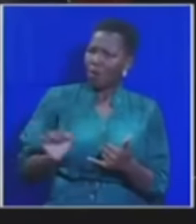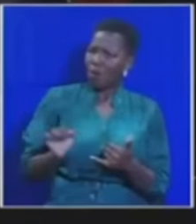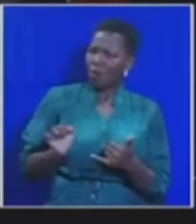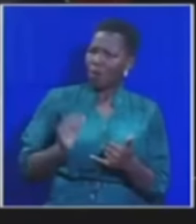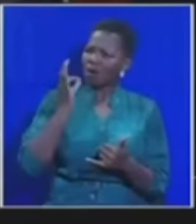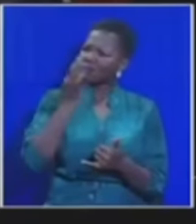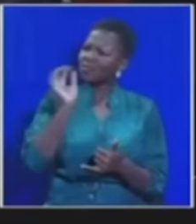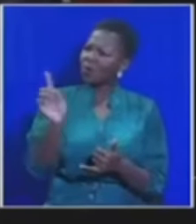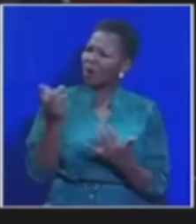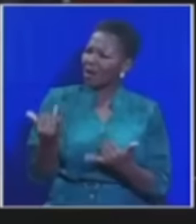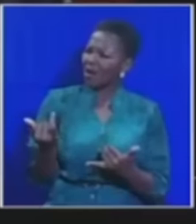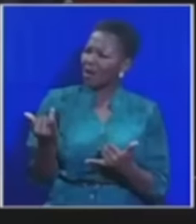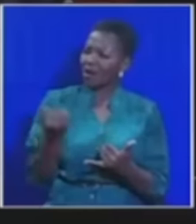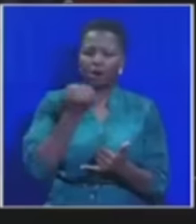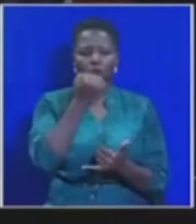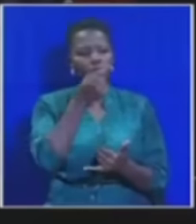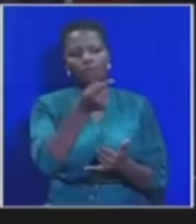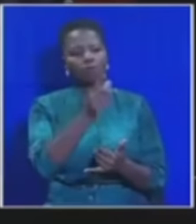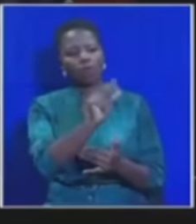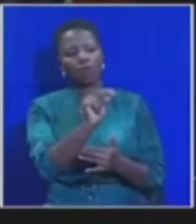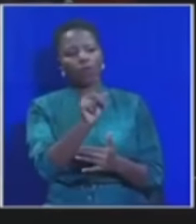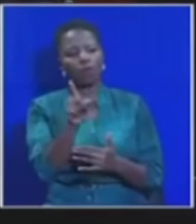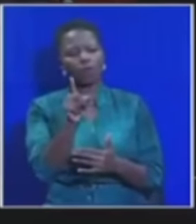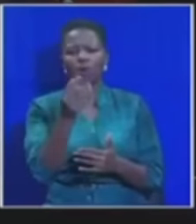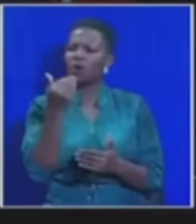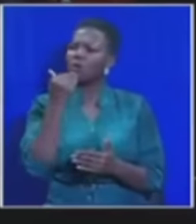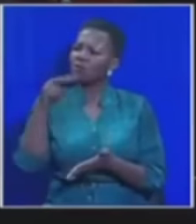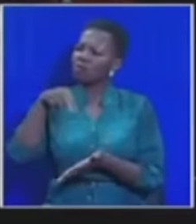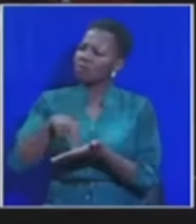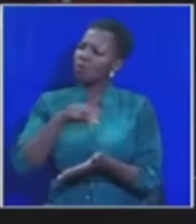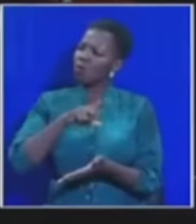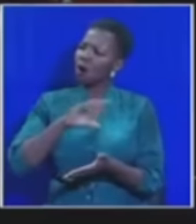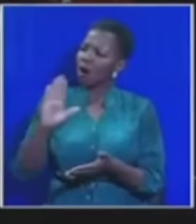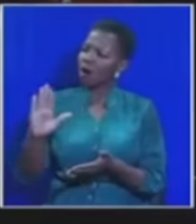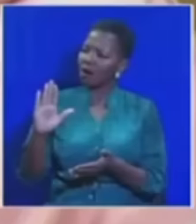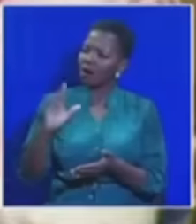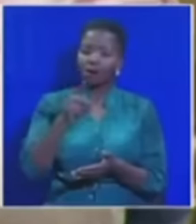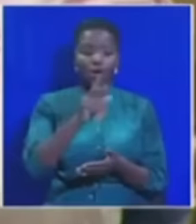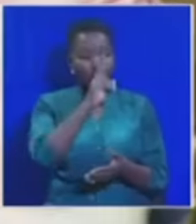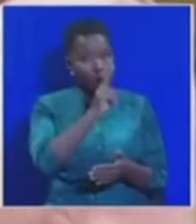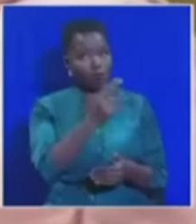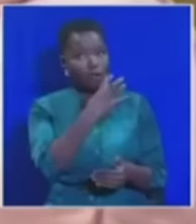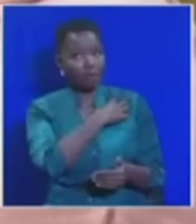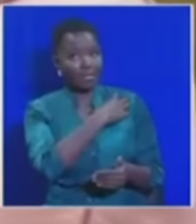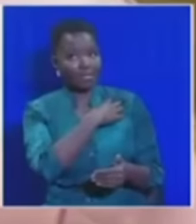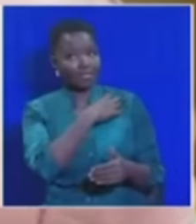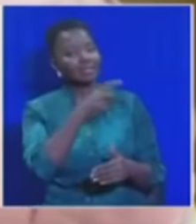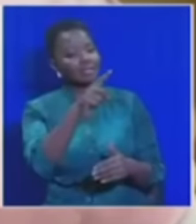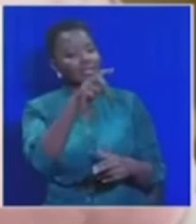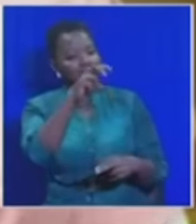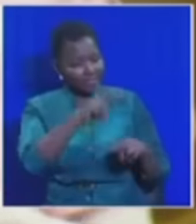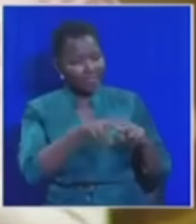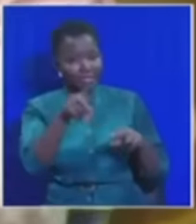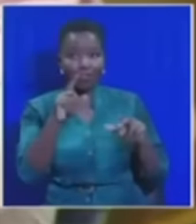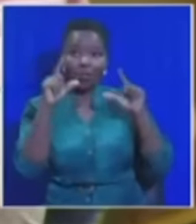no honorable minister that's not a point of order no take your seat honorable minister you can't minister you must sleep